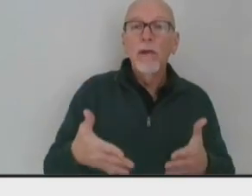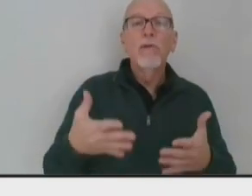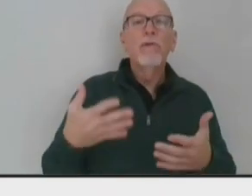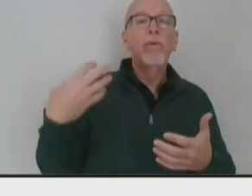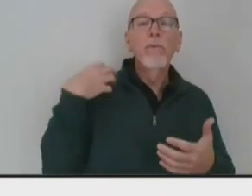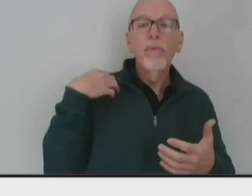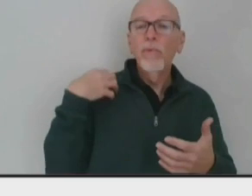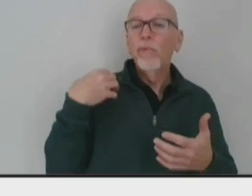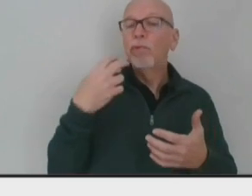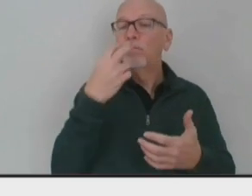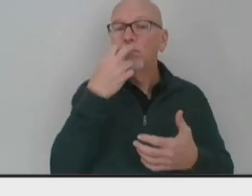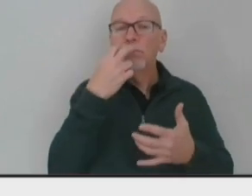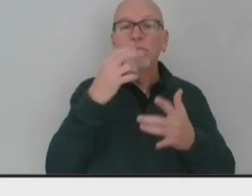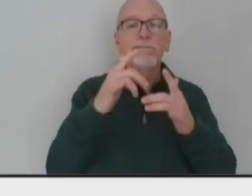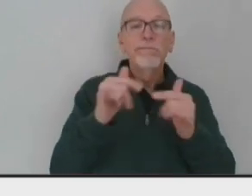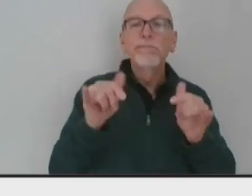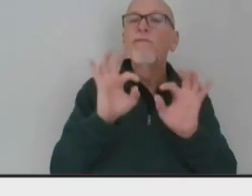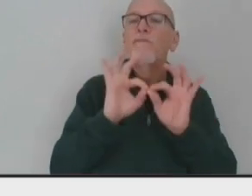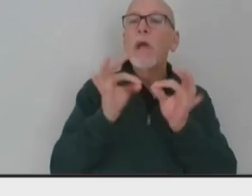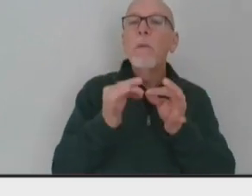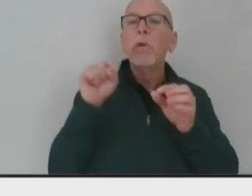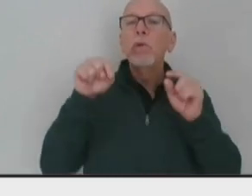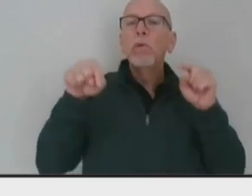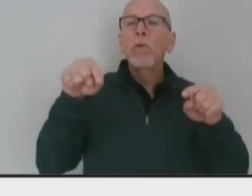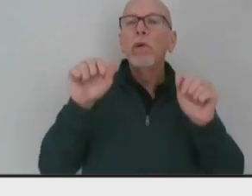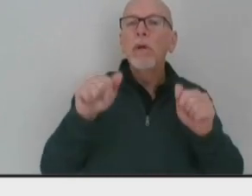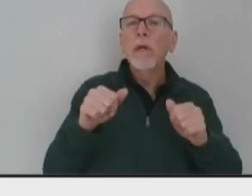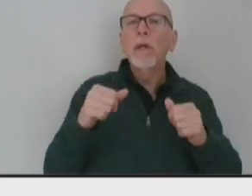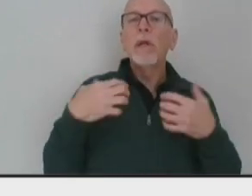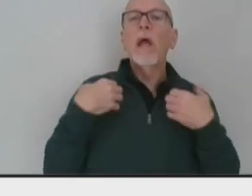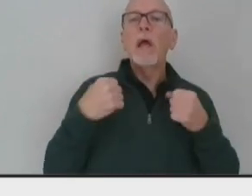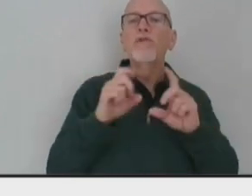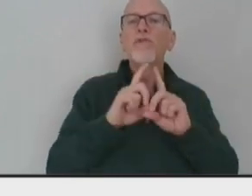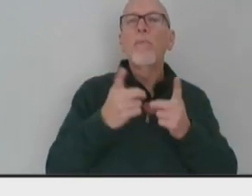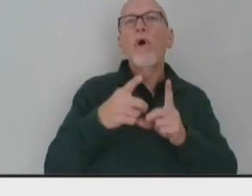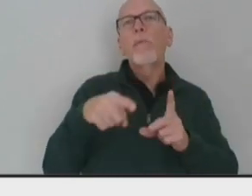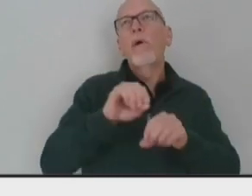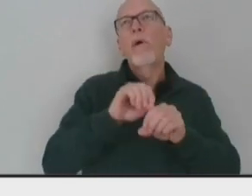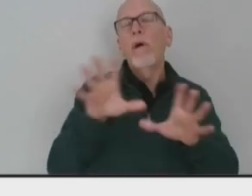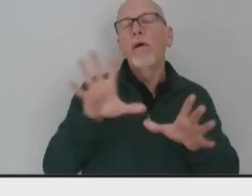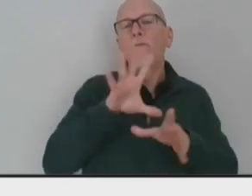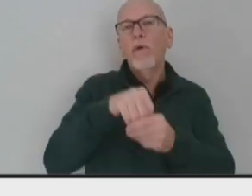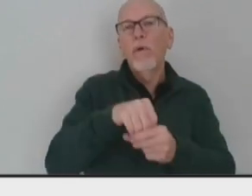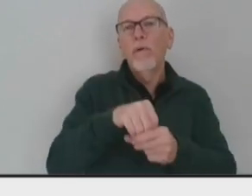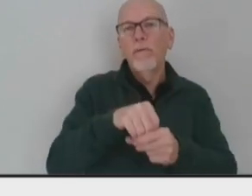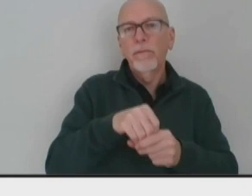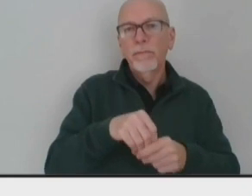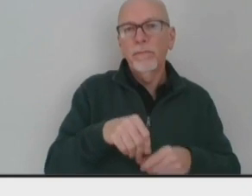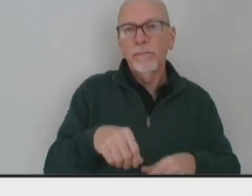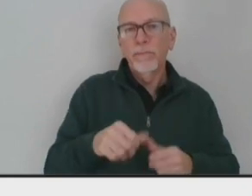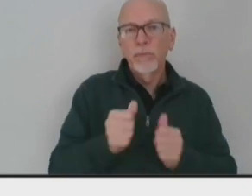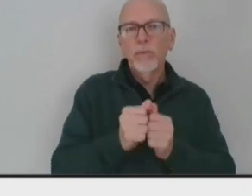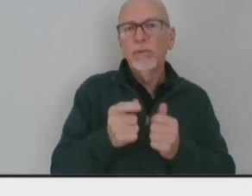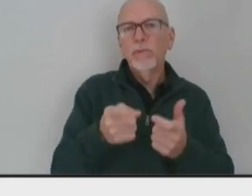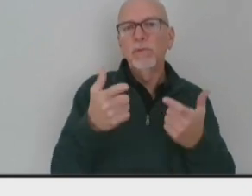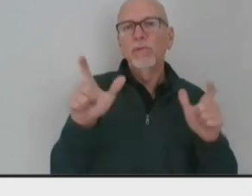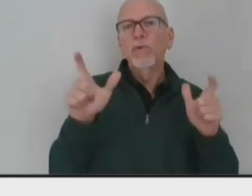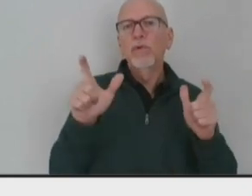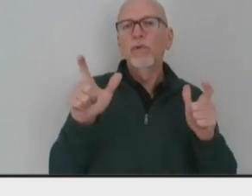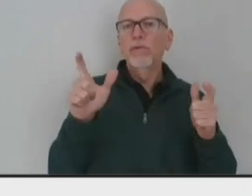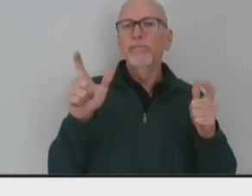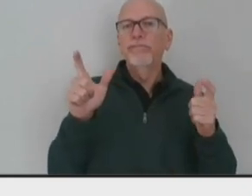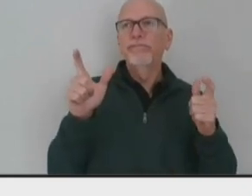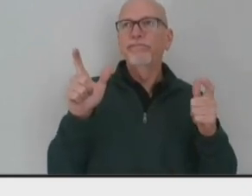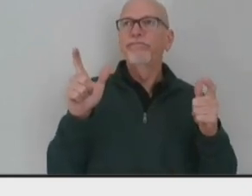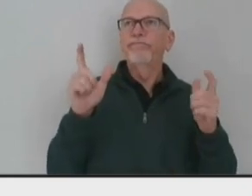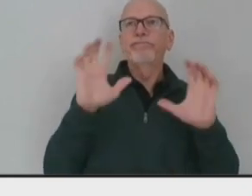well, and family members, the local health department obviously is involved in these larger venues and can